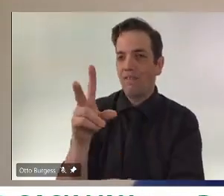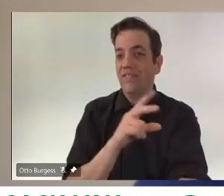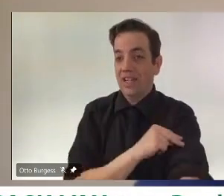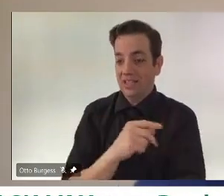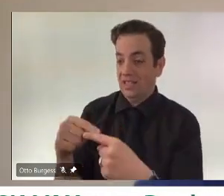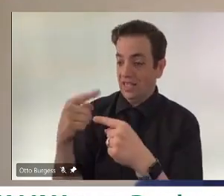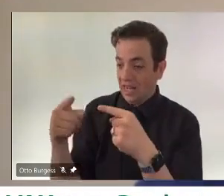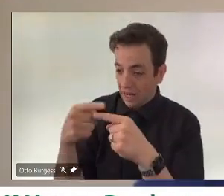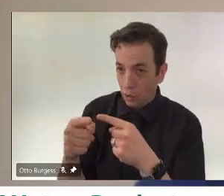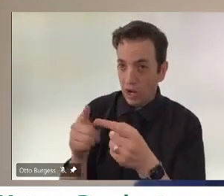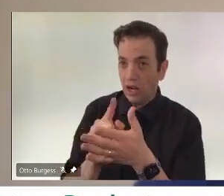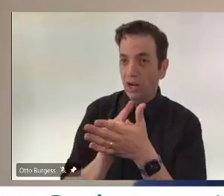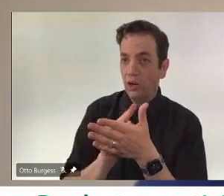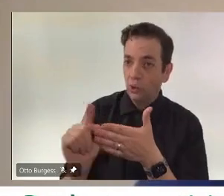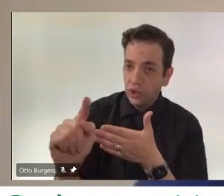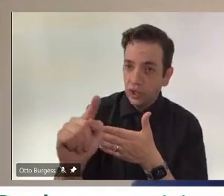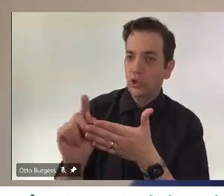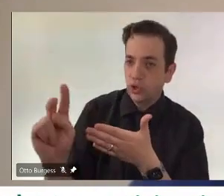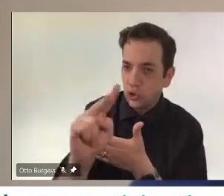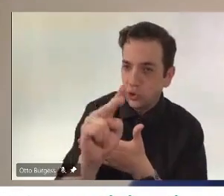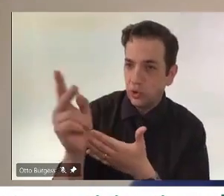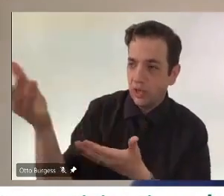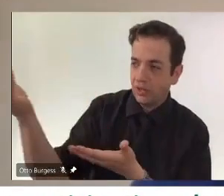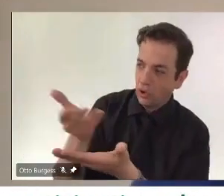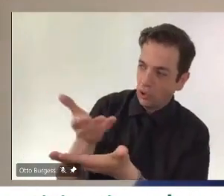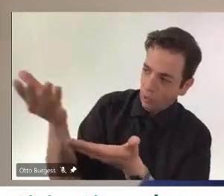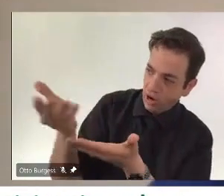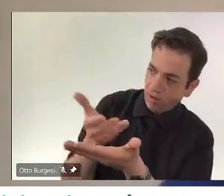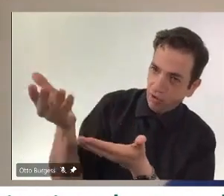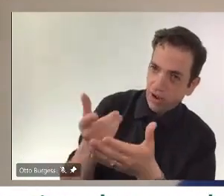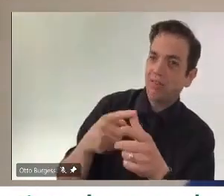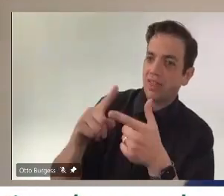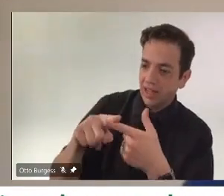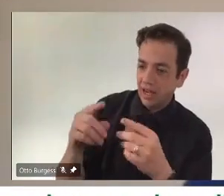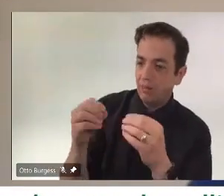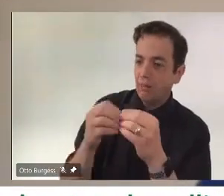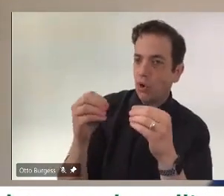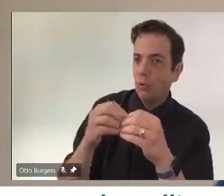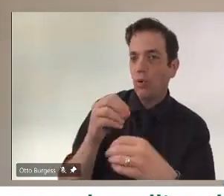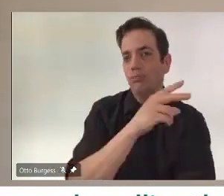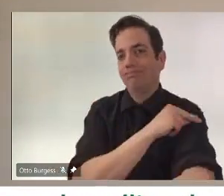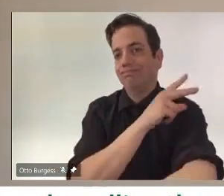will very, very readily be able to vaccinate all residents who want one.